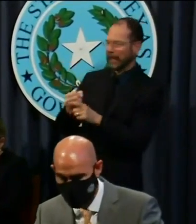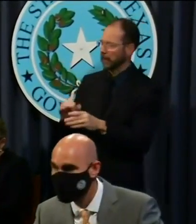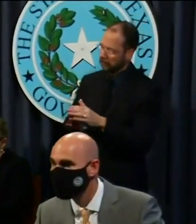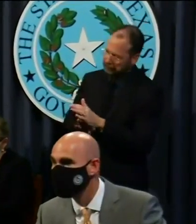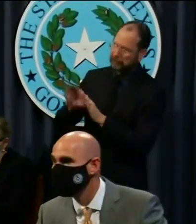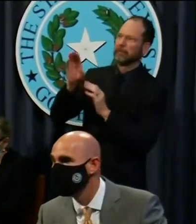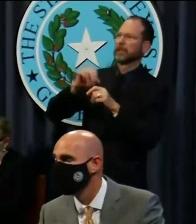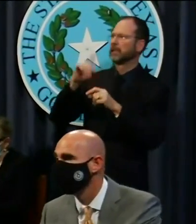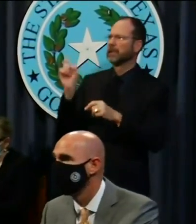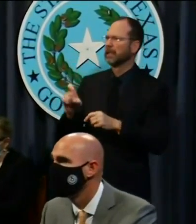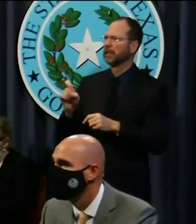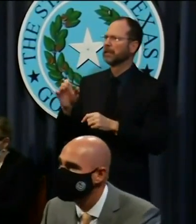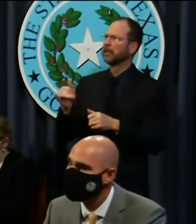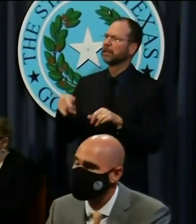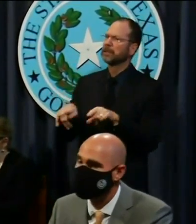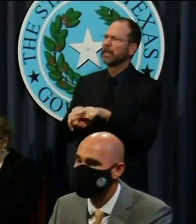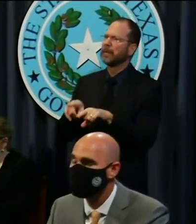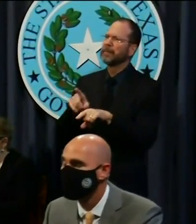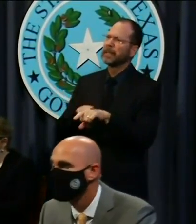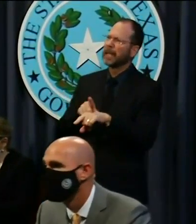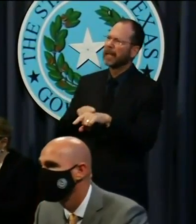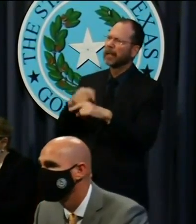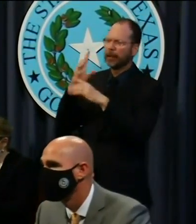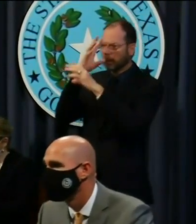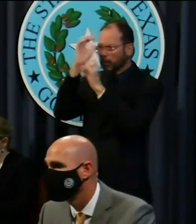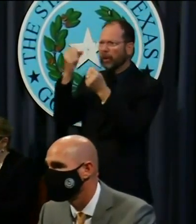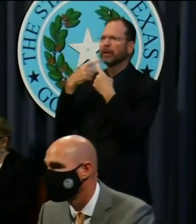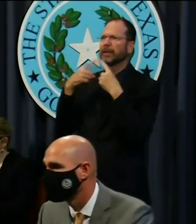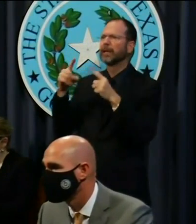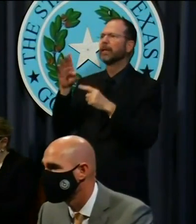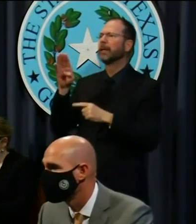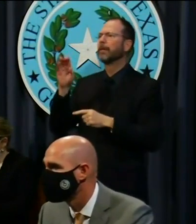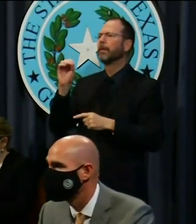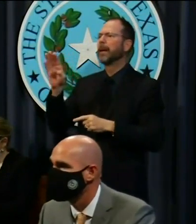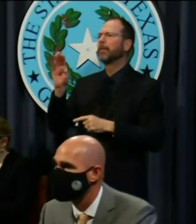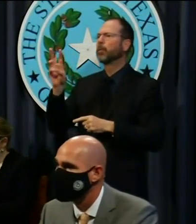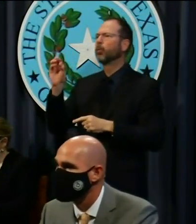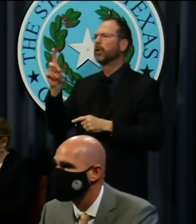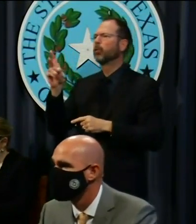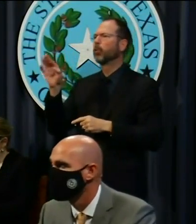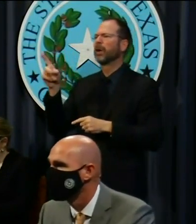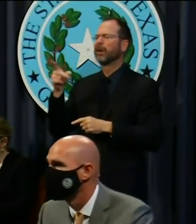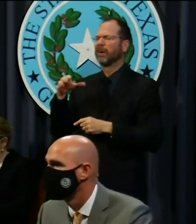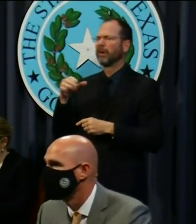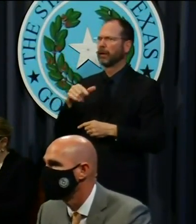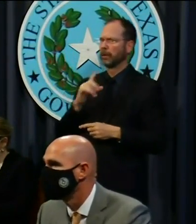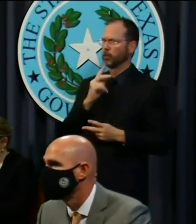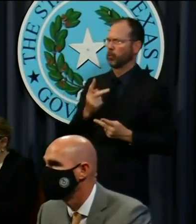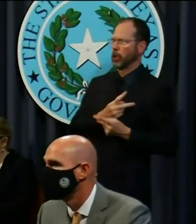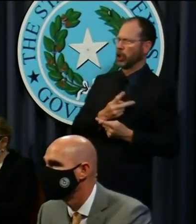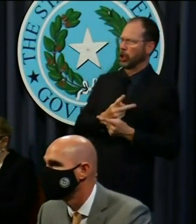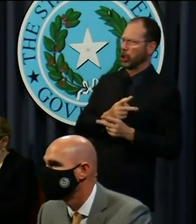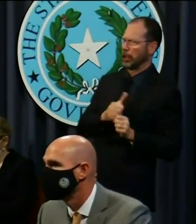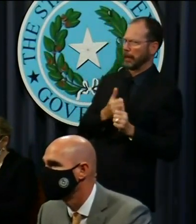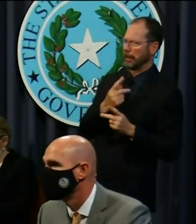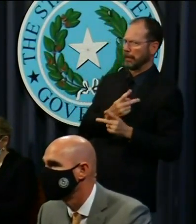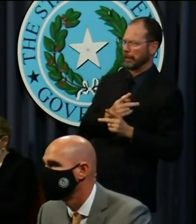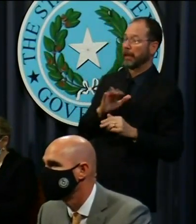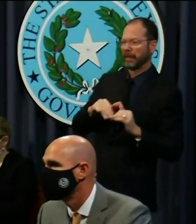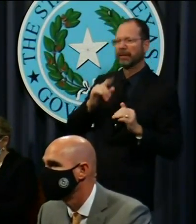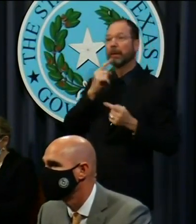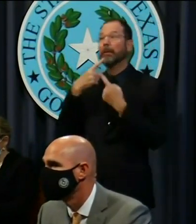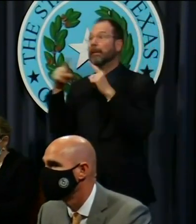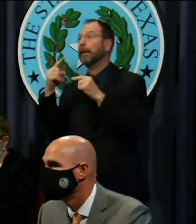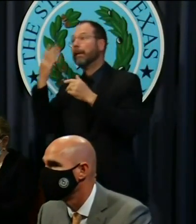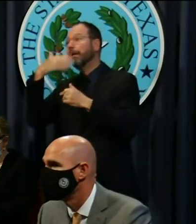Texas. And around the same time, the president was telling Bob Woodward it was a lot worse than he was telling everyone else. Do you feel the least